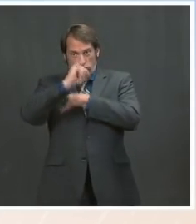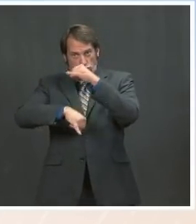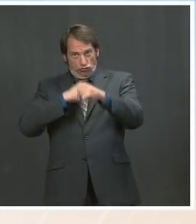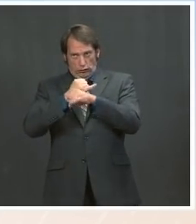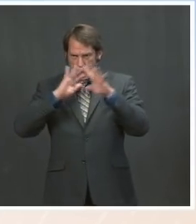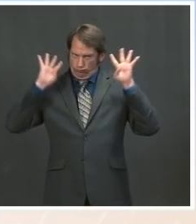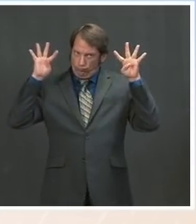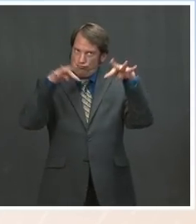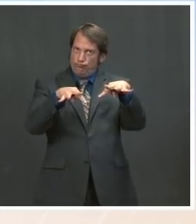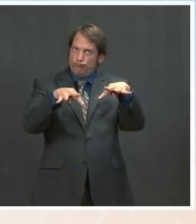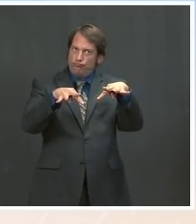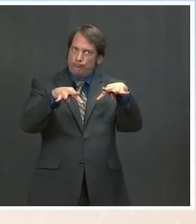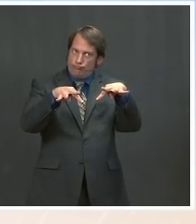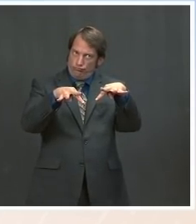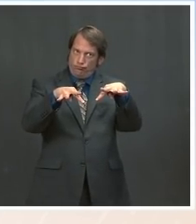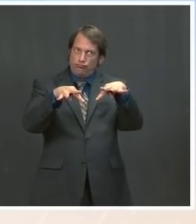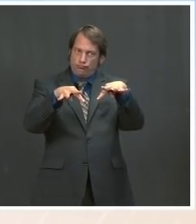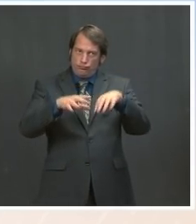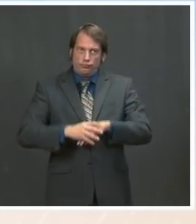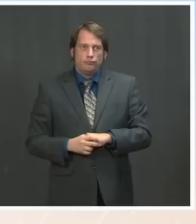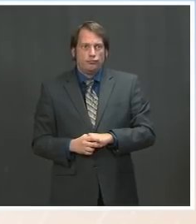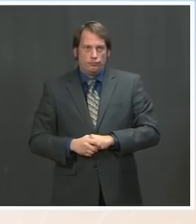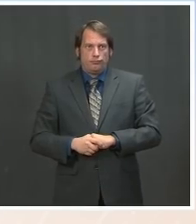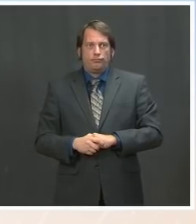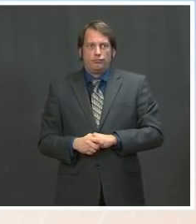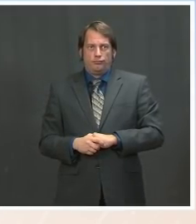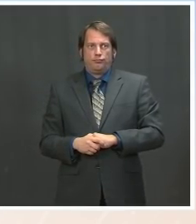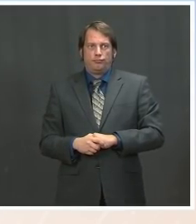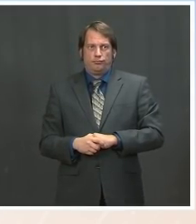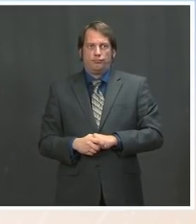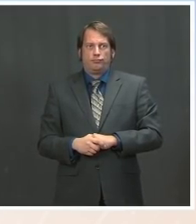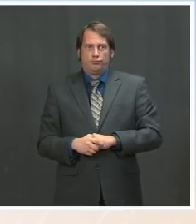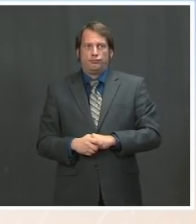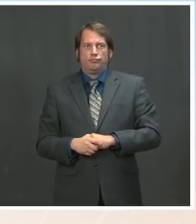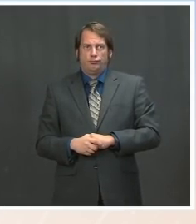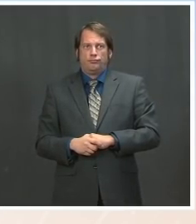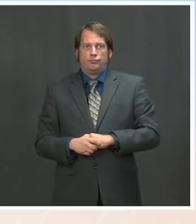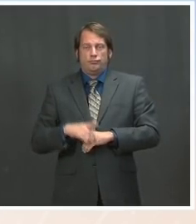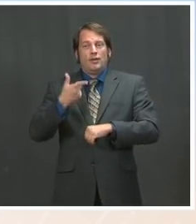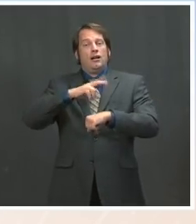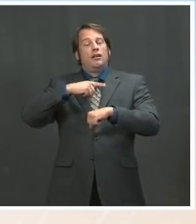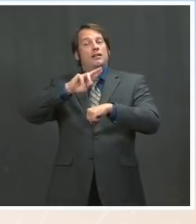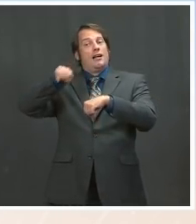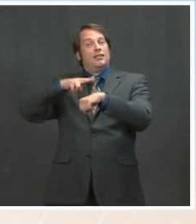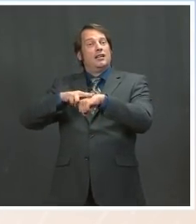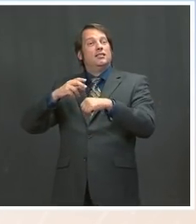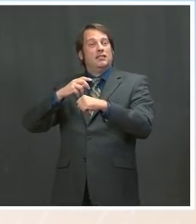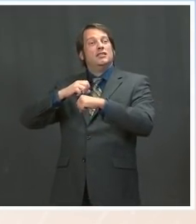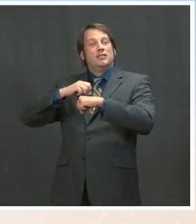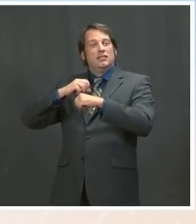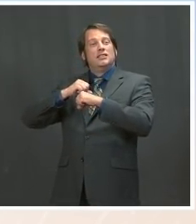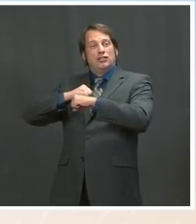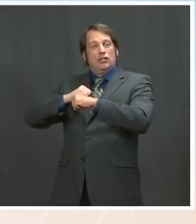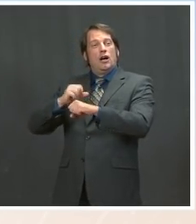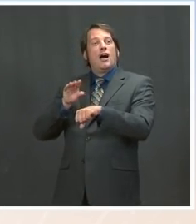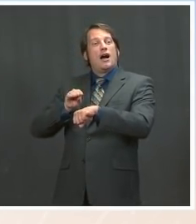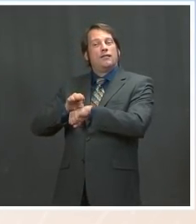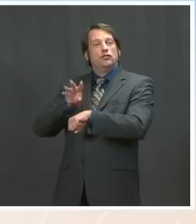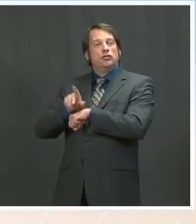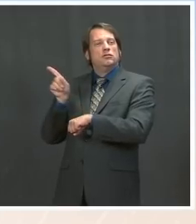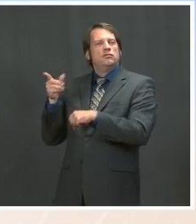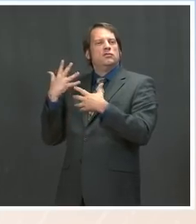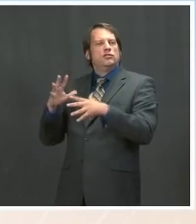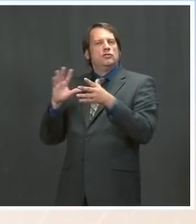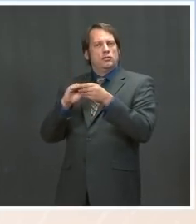Security Advisor Sullivan has said he said just yesterday — we're not going to telegraph our punches. If Mr. Navalny dies, well,